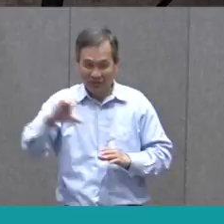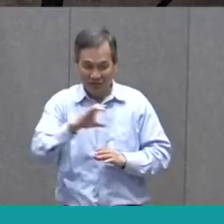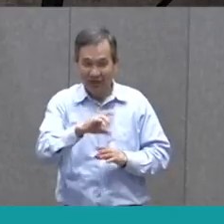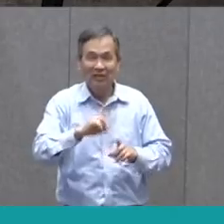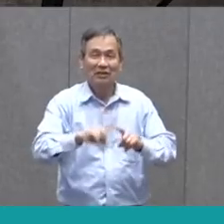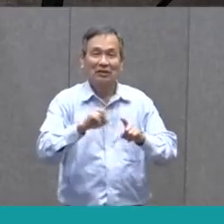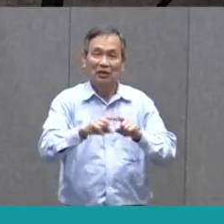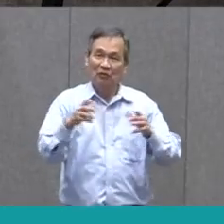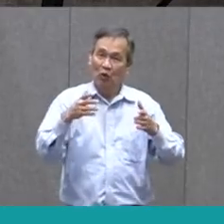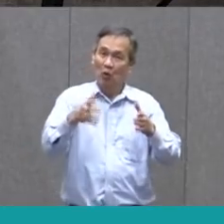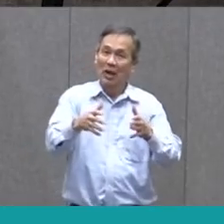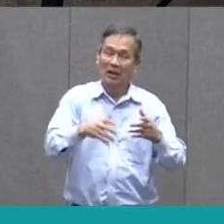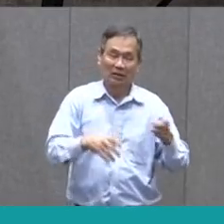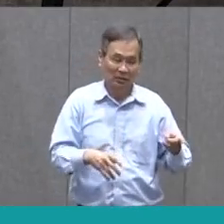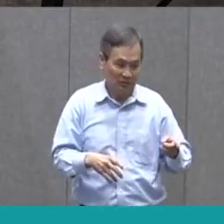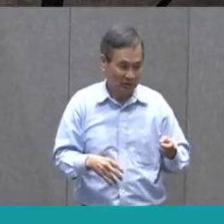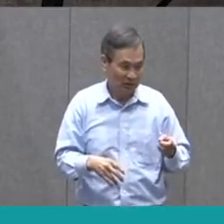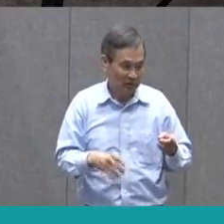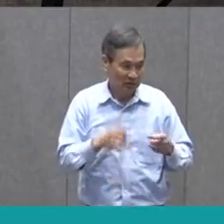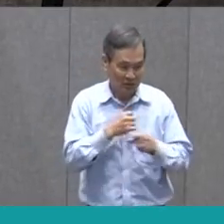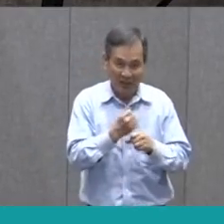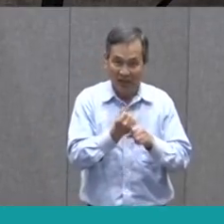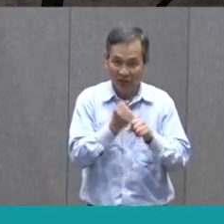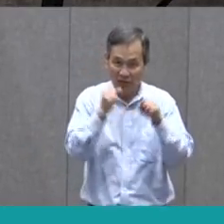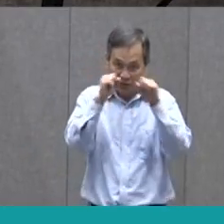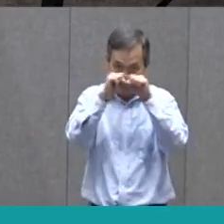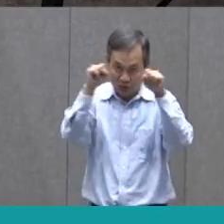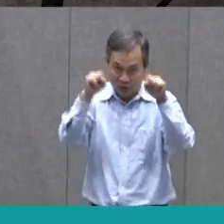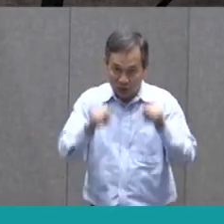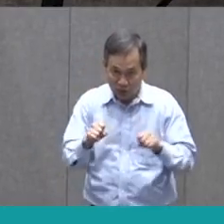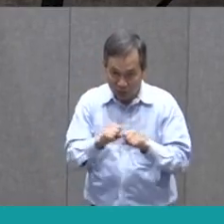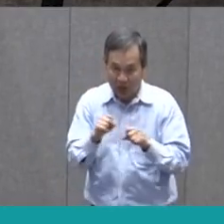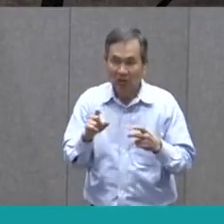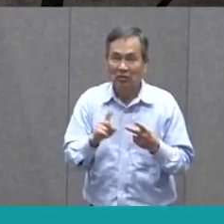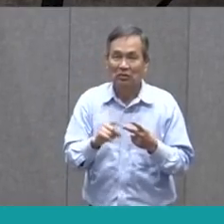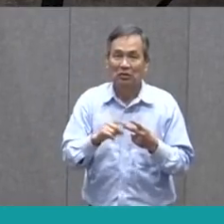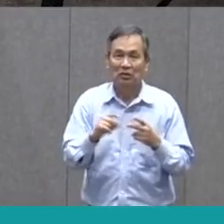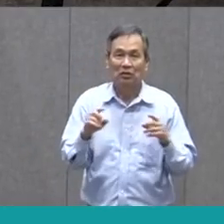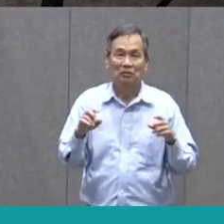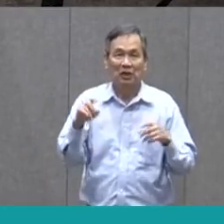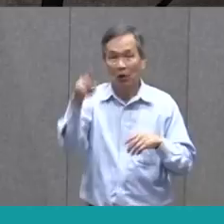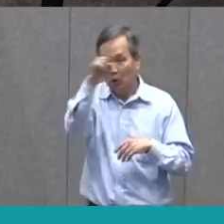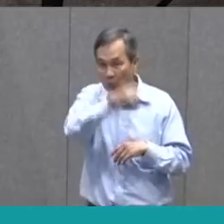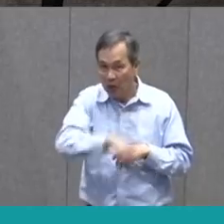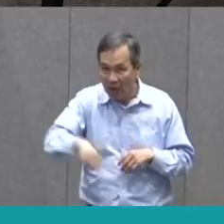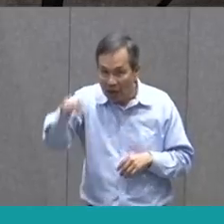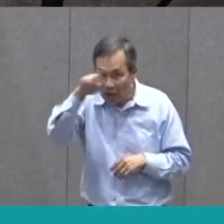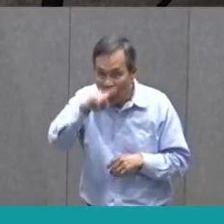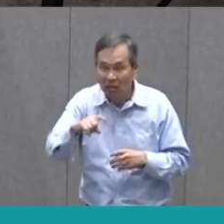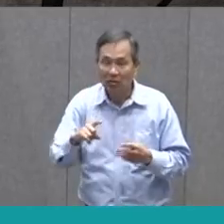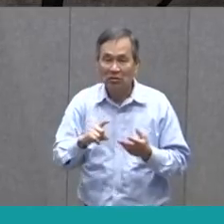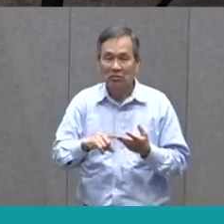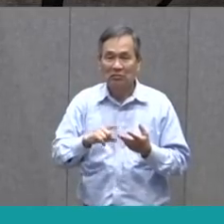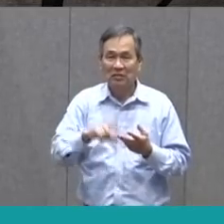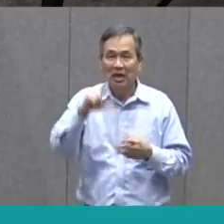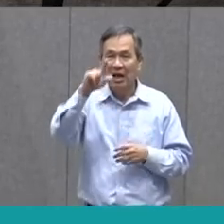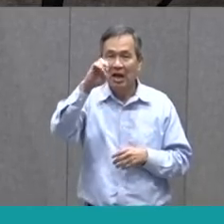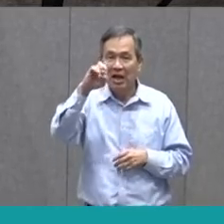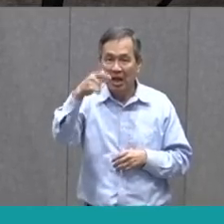better. She makes it square. She makes it round. She gives it legs.